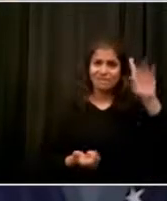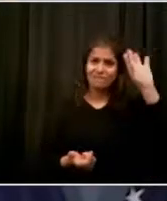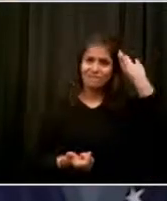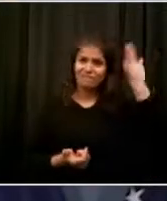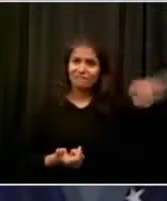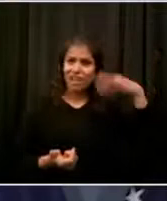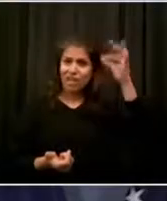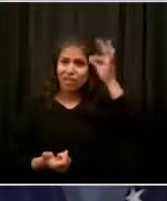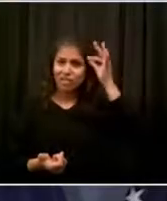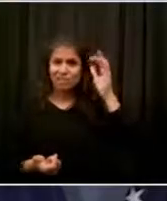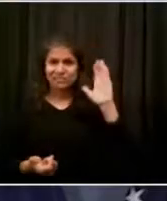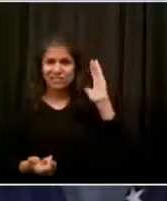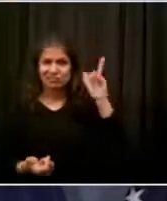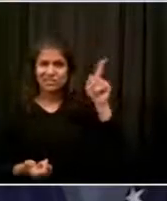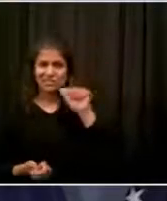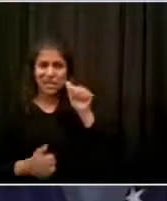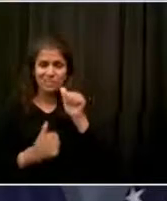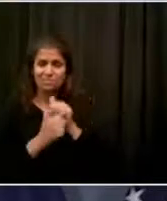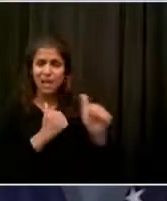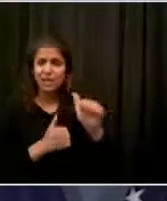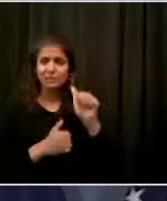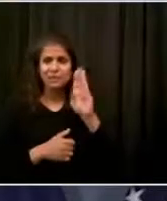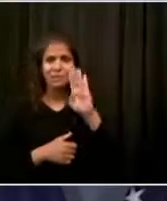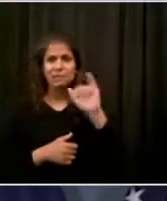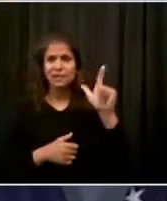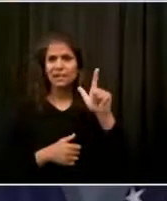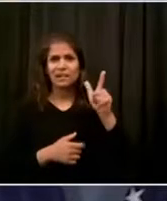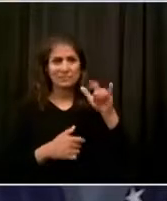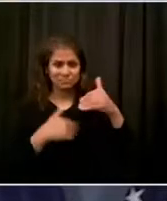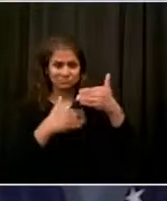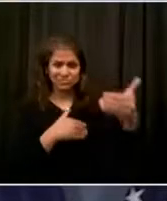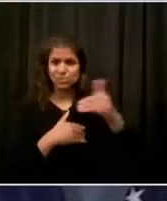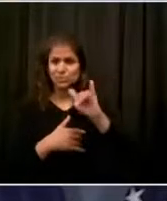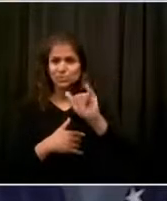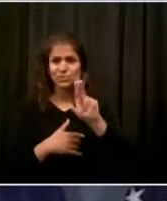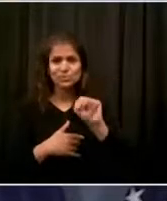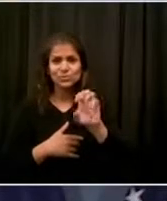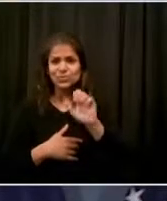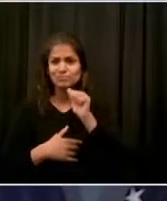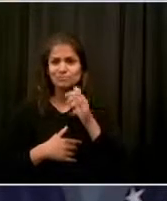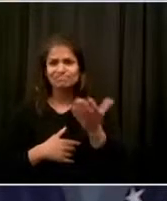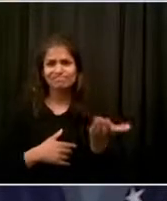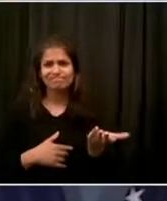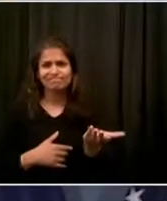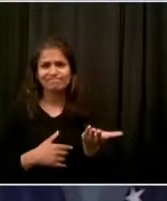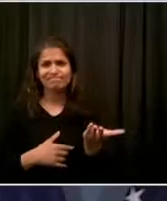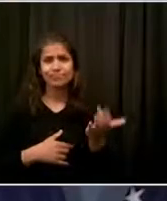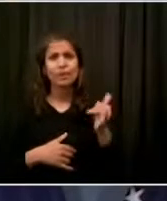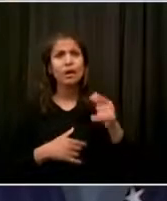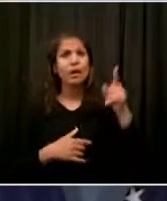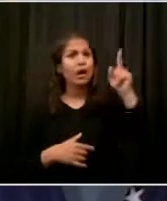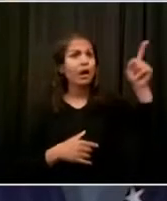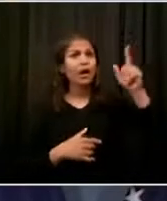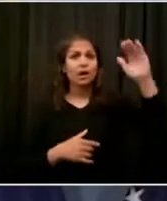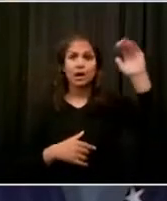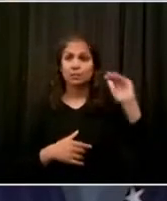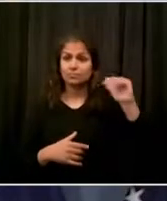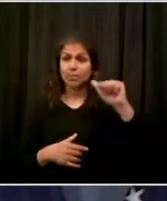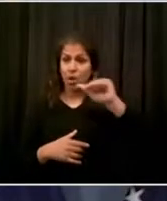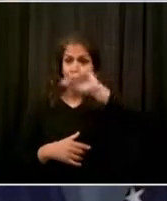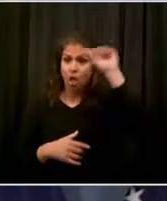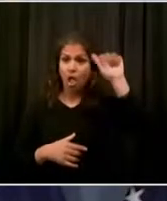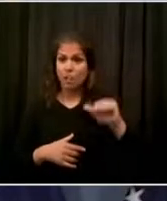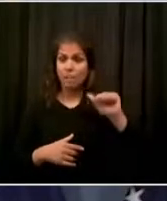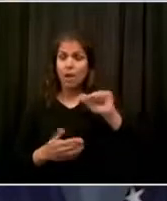If neither of those things is ready in time, we will see, unfortunately, and I feel very pained to say it, but we will see cutbacks across all city agencies.